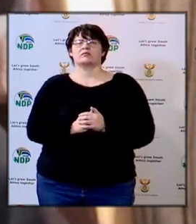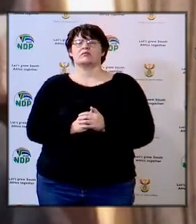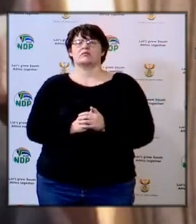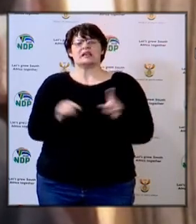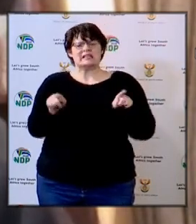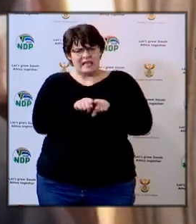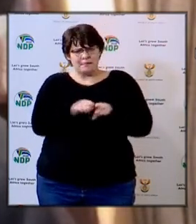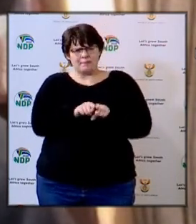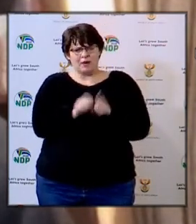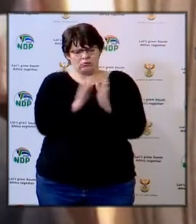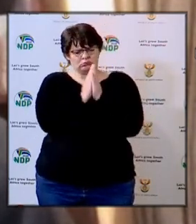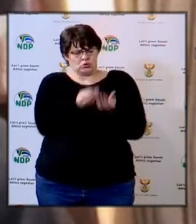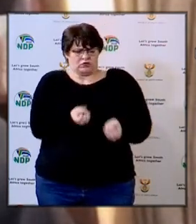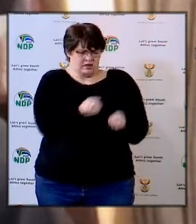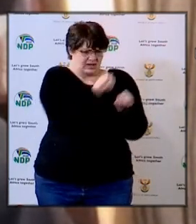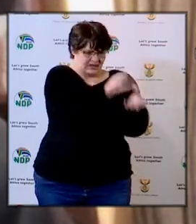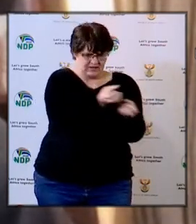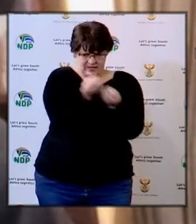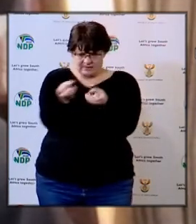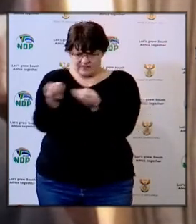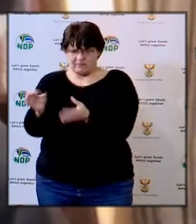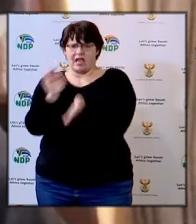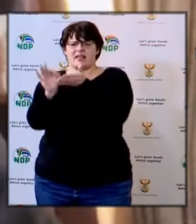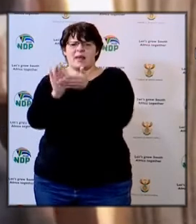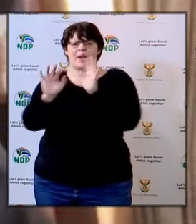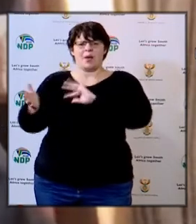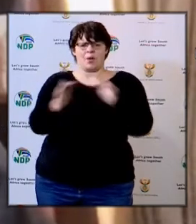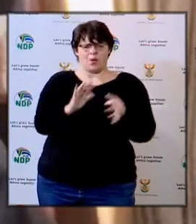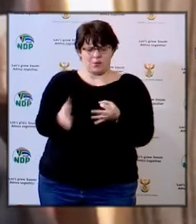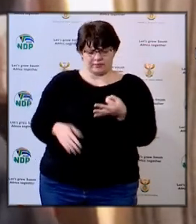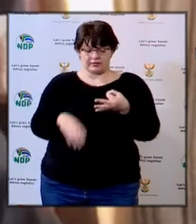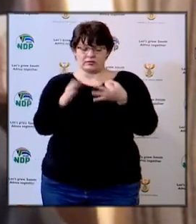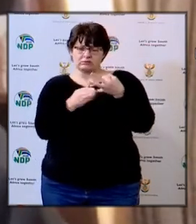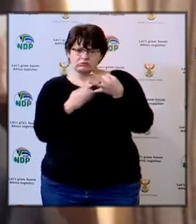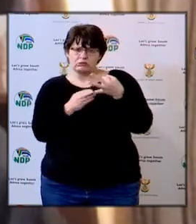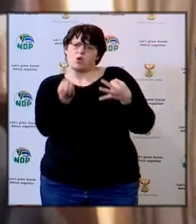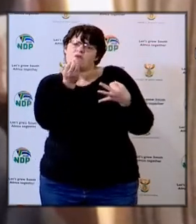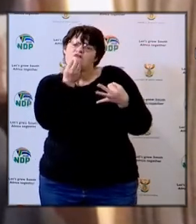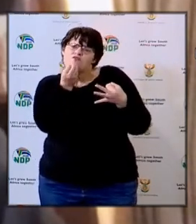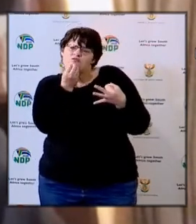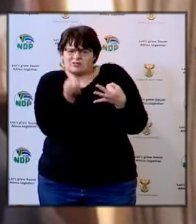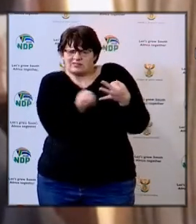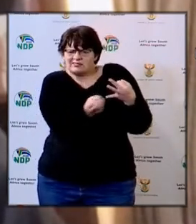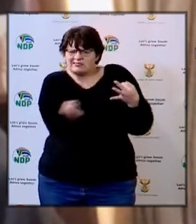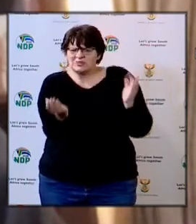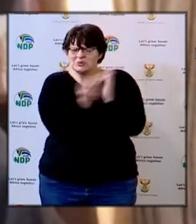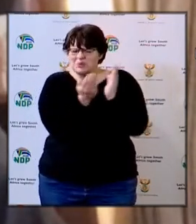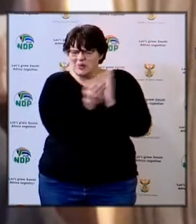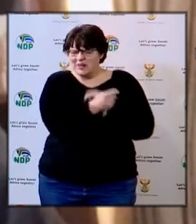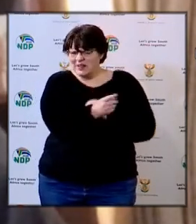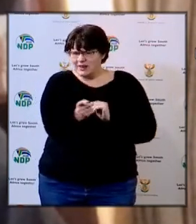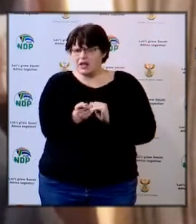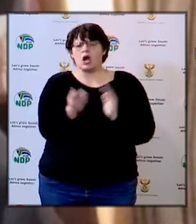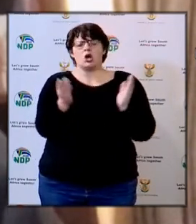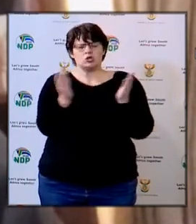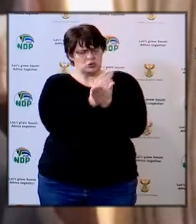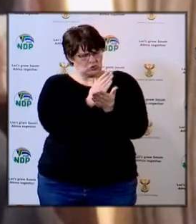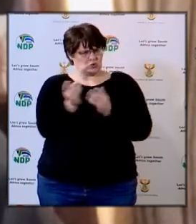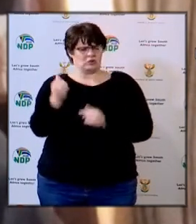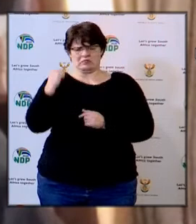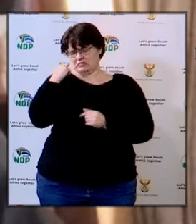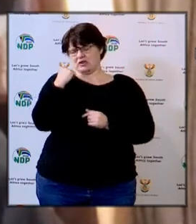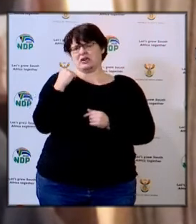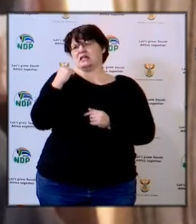manual to say how do they deal with this issue. The school nutrition also is on. Schools were reporting